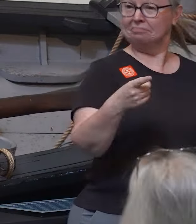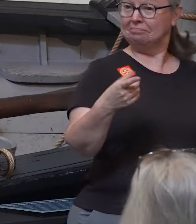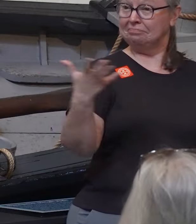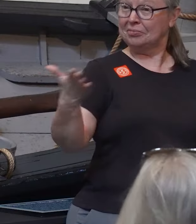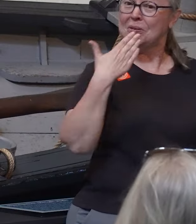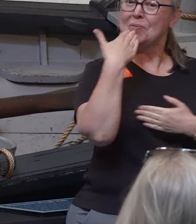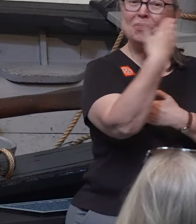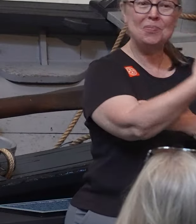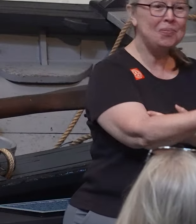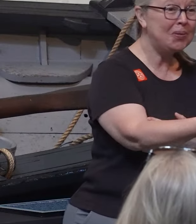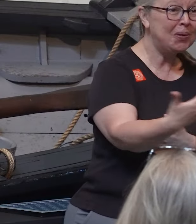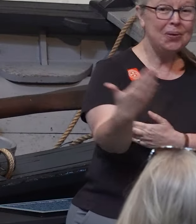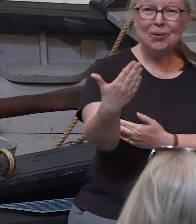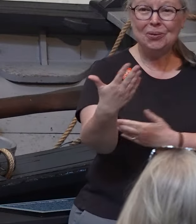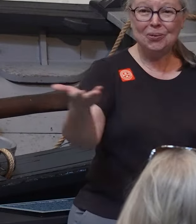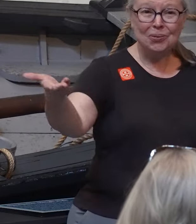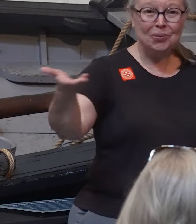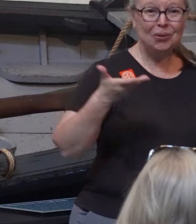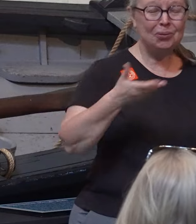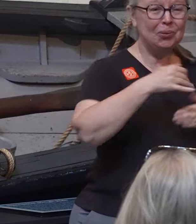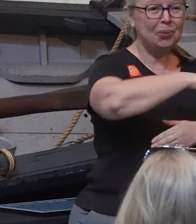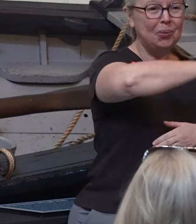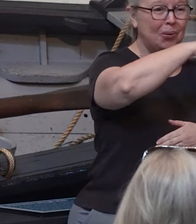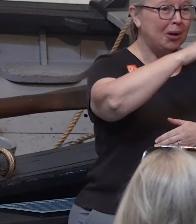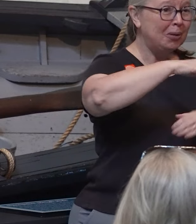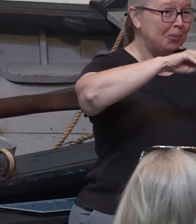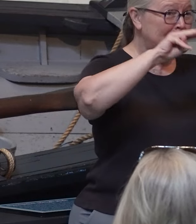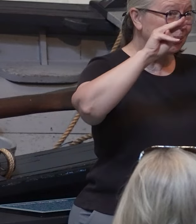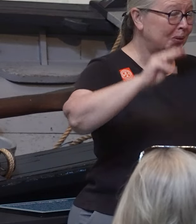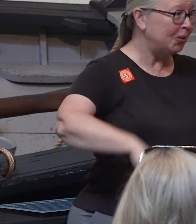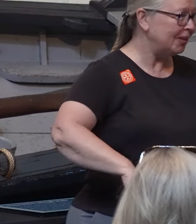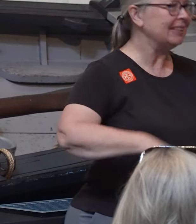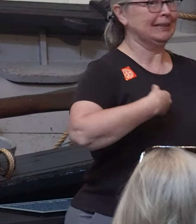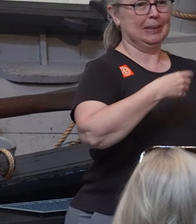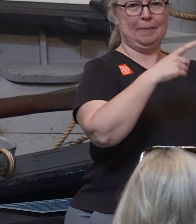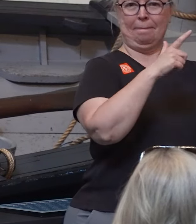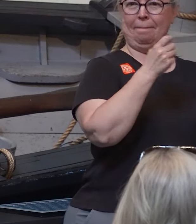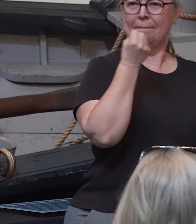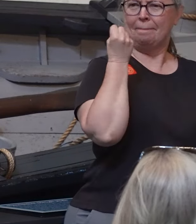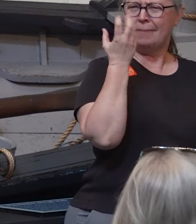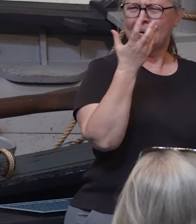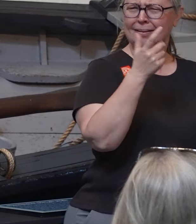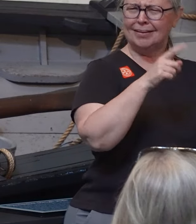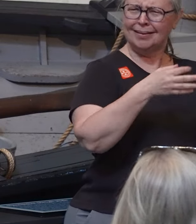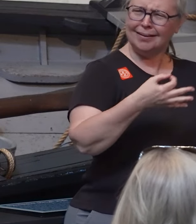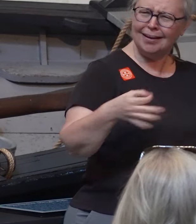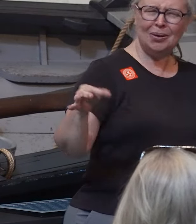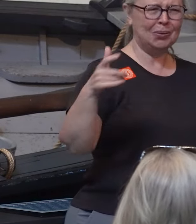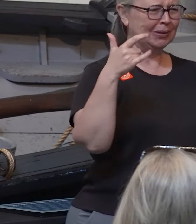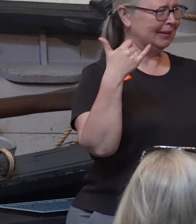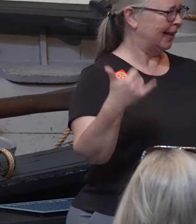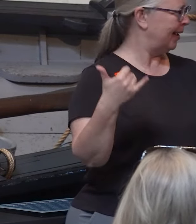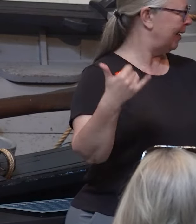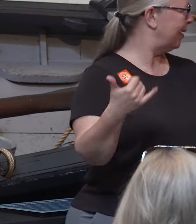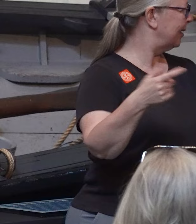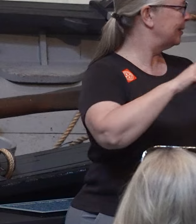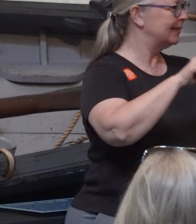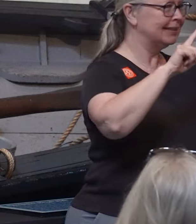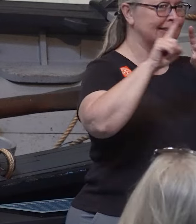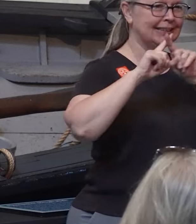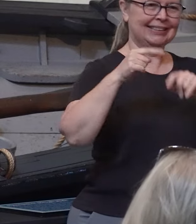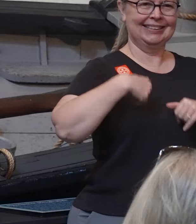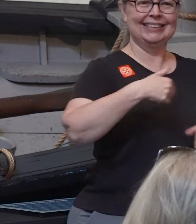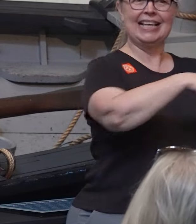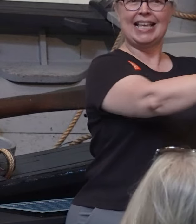Good morning, and welcome to the Whaling Museum. This is Multilingual Day, and this presentation is being presented